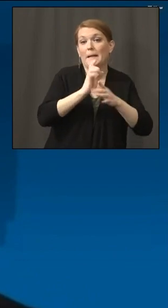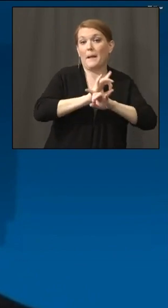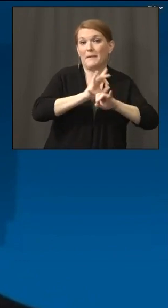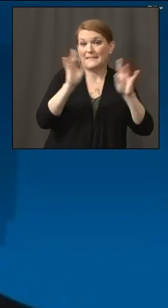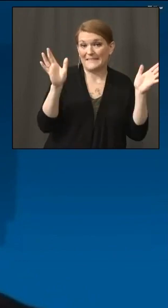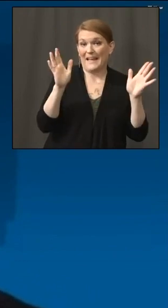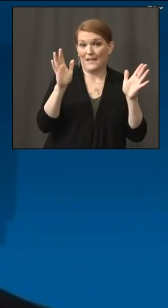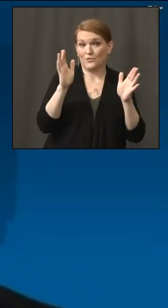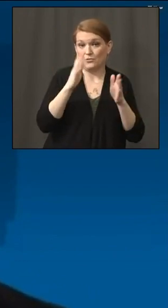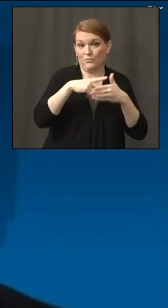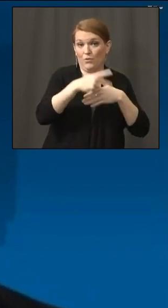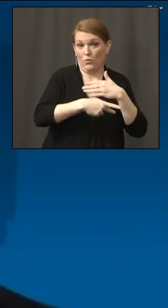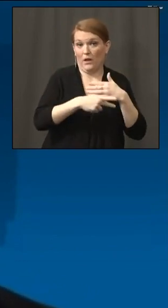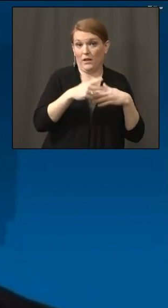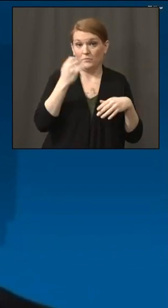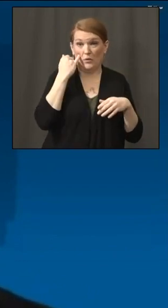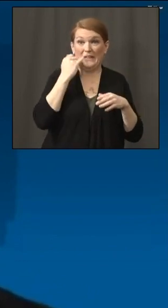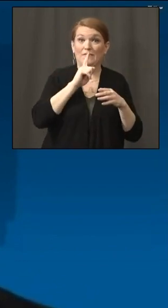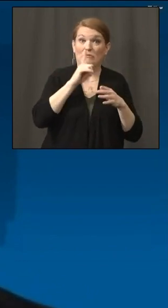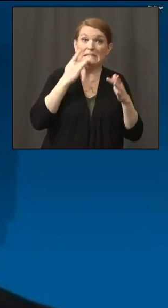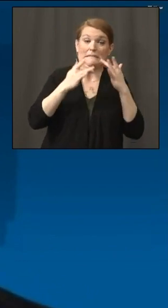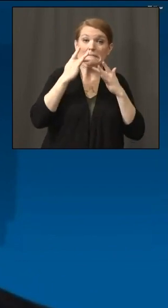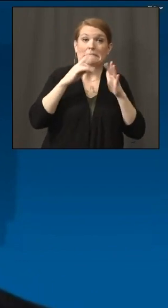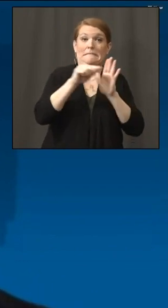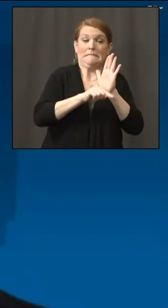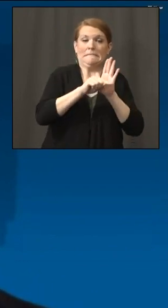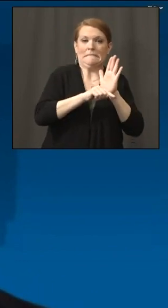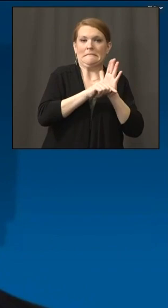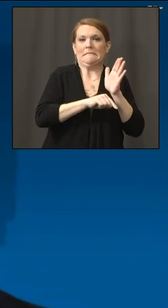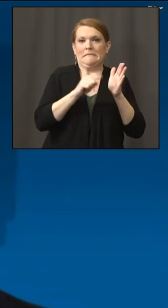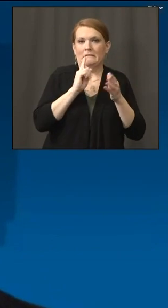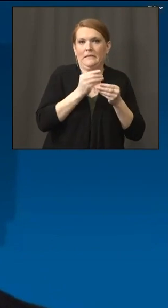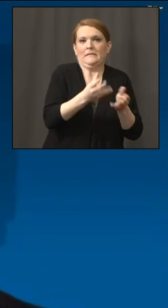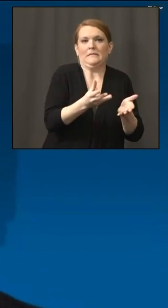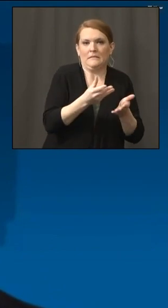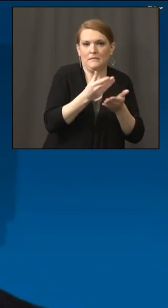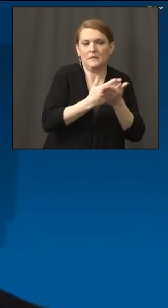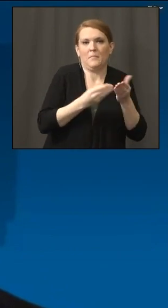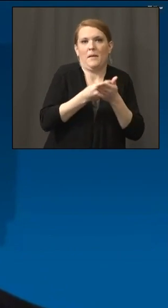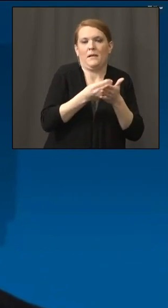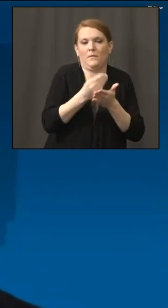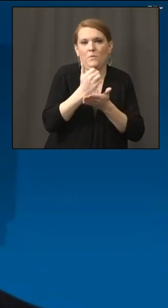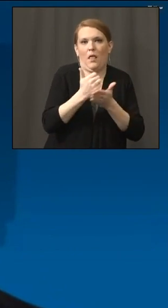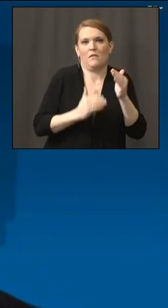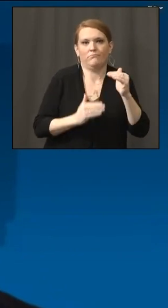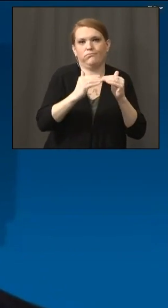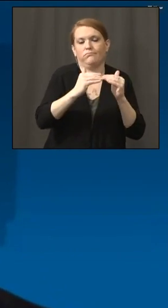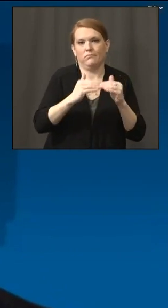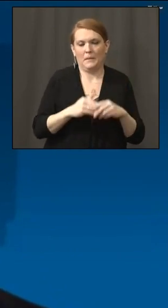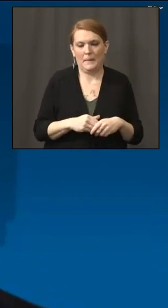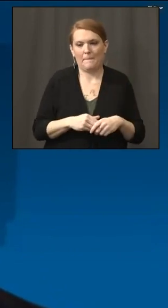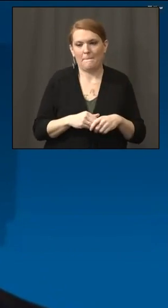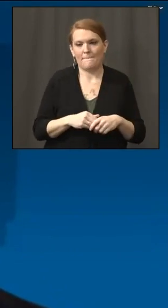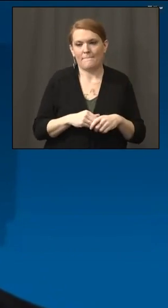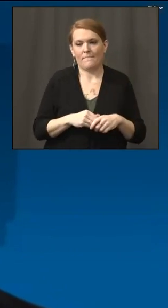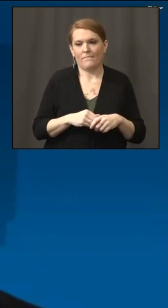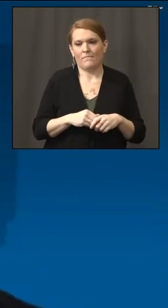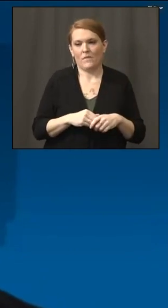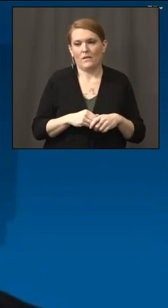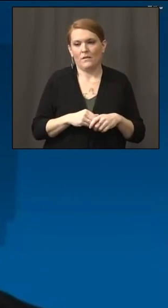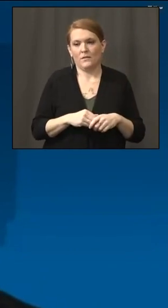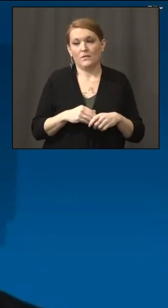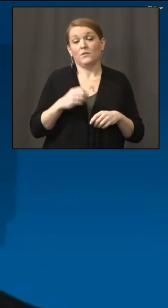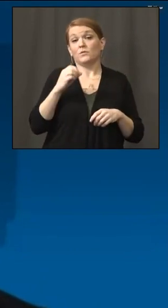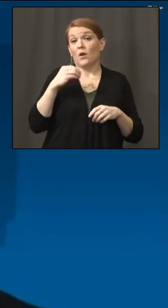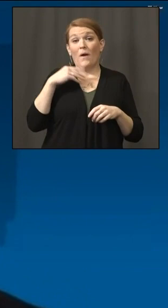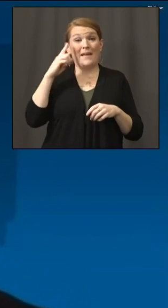SBA. So with that, two of the significant things that I think companies